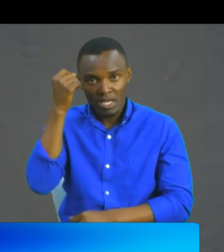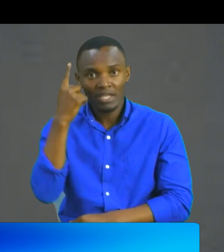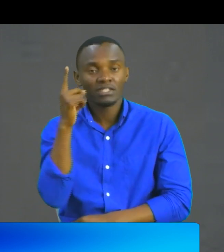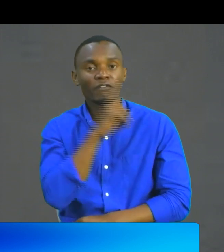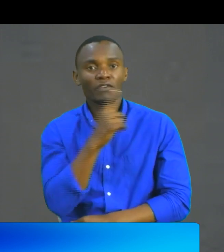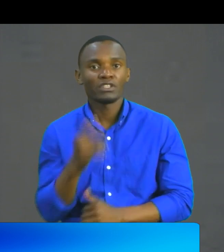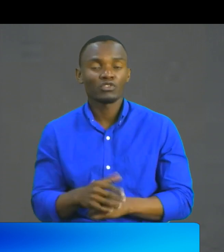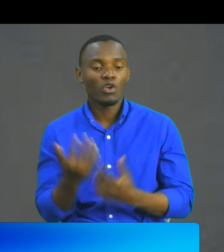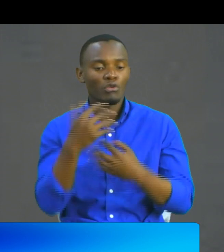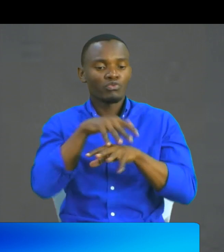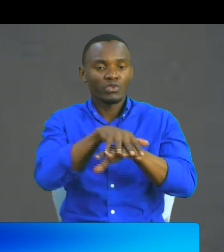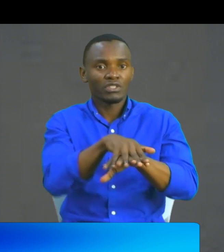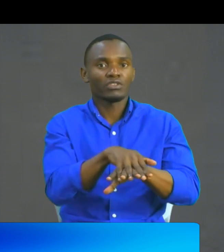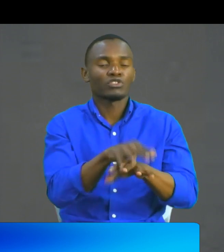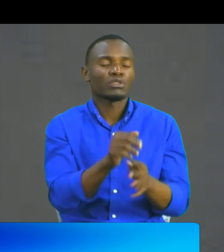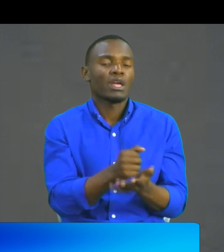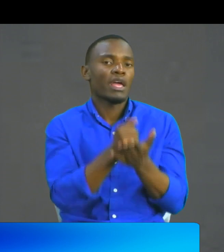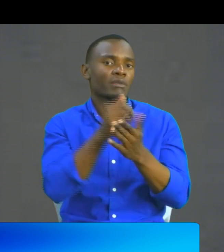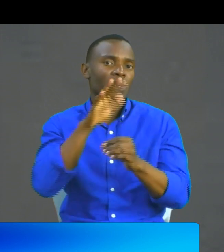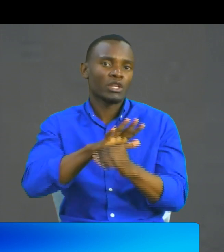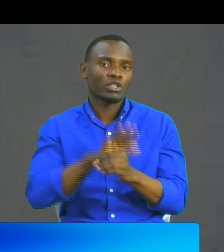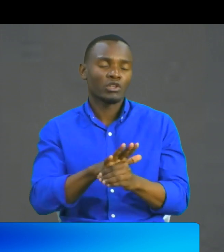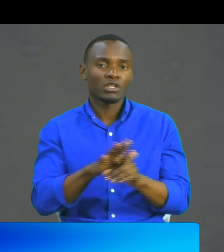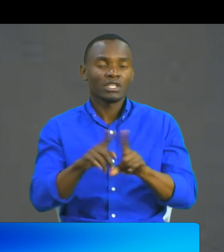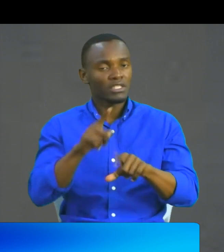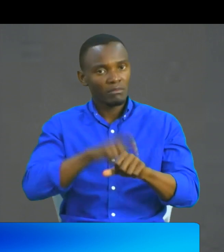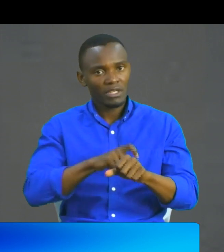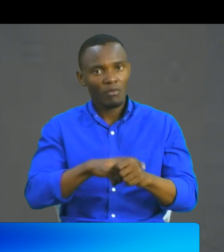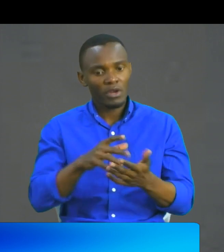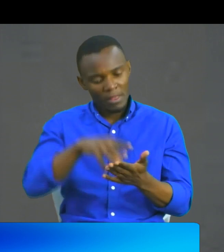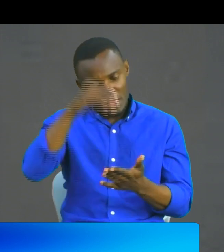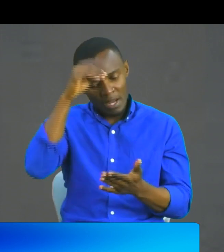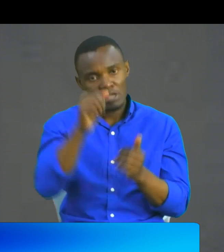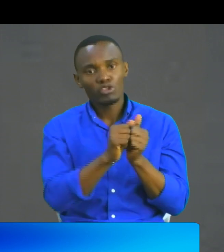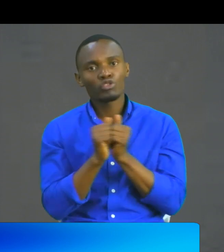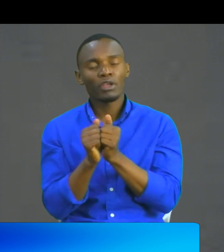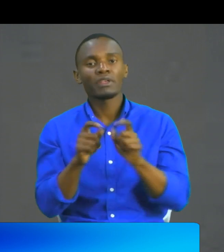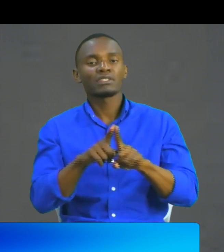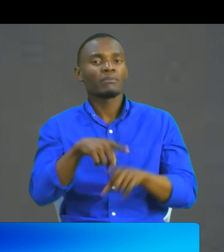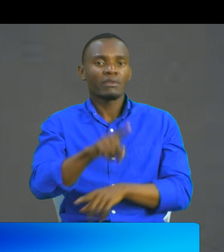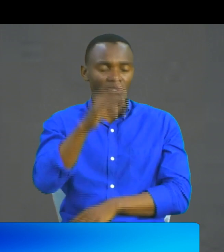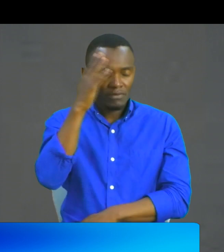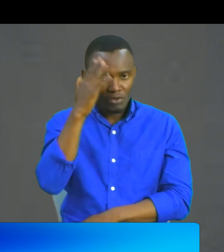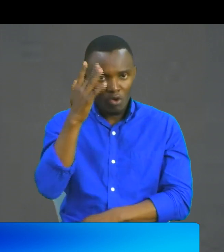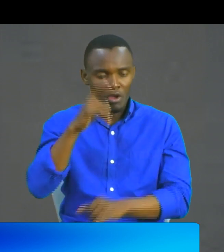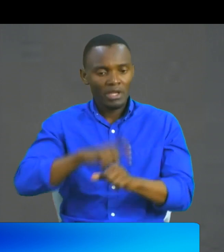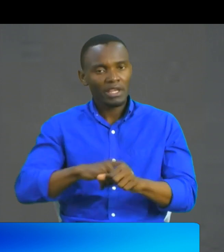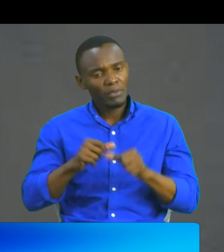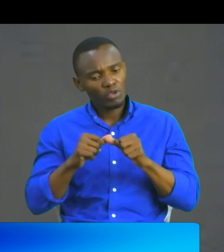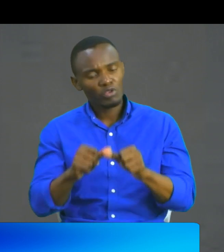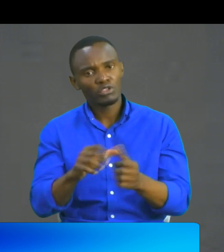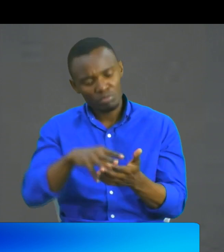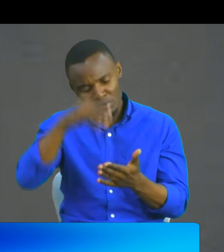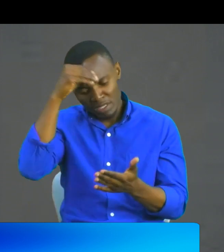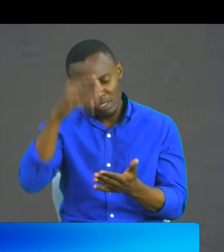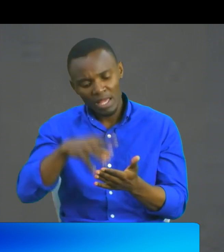So the integration helps a lot so that as they learn along and they have also realized that as they learn the special needs, they are